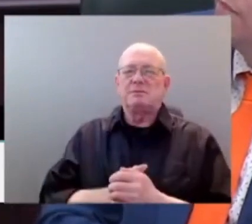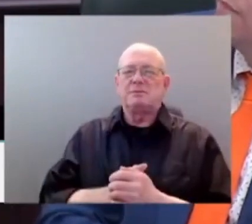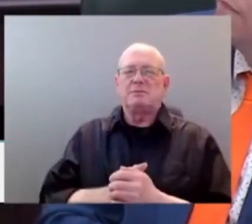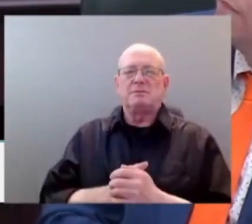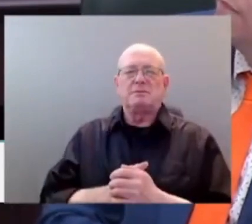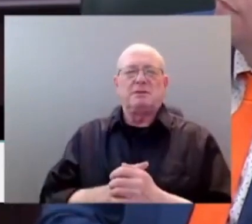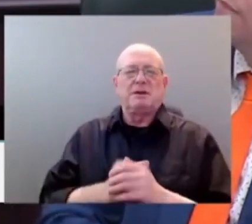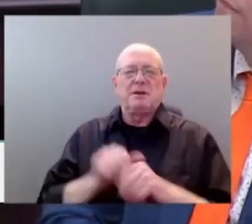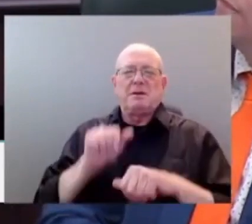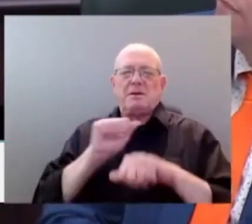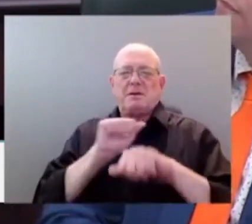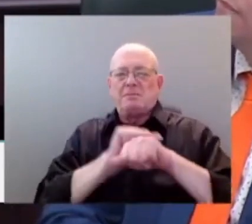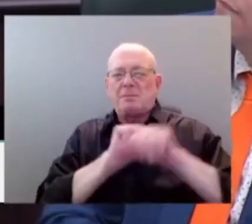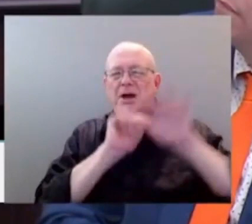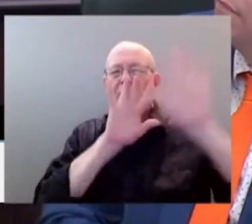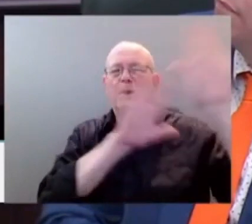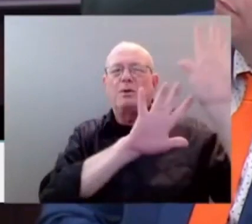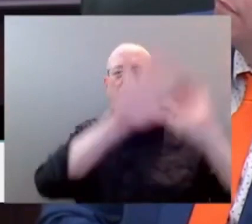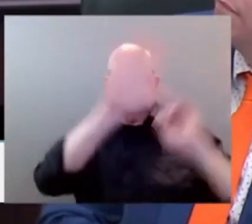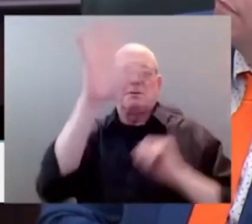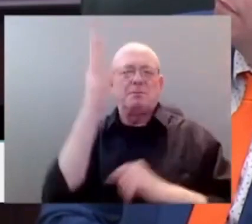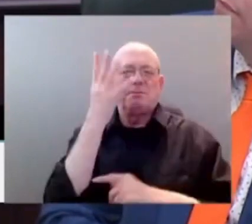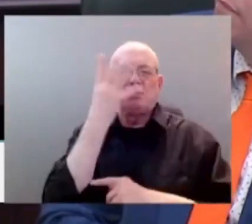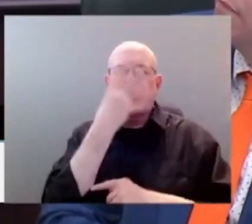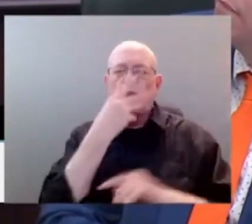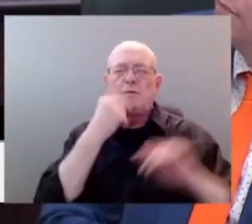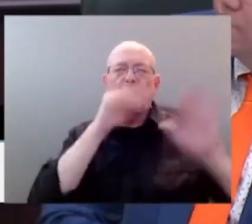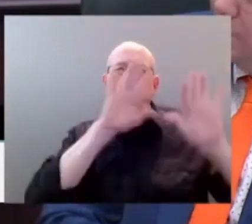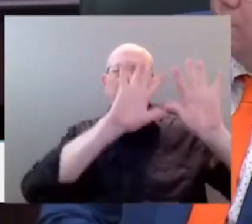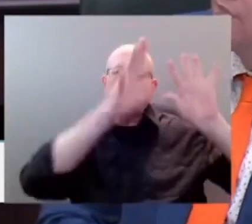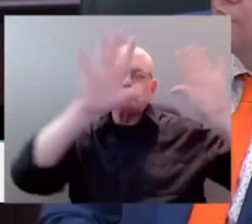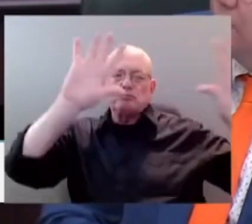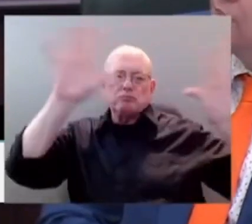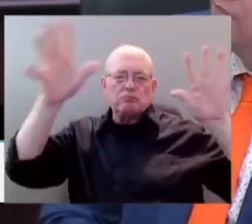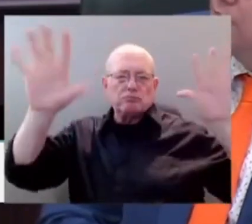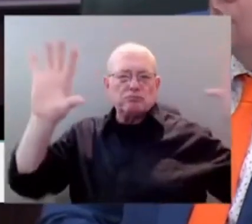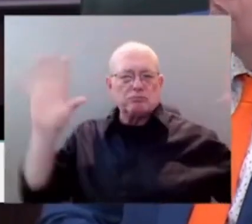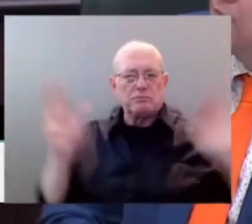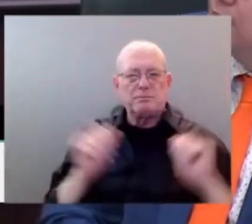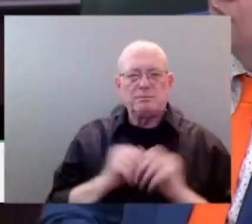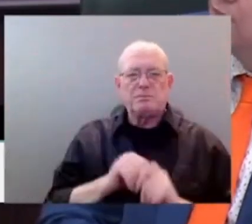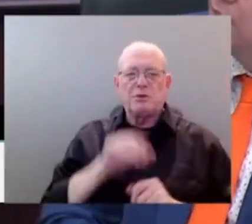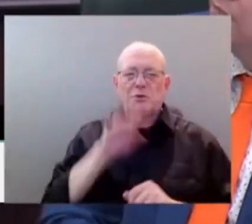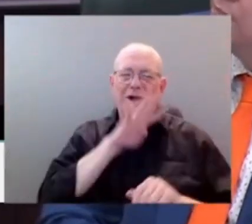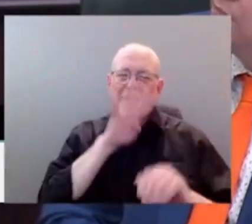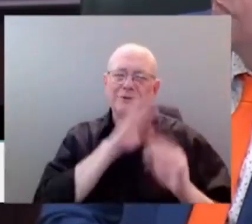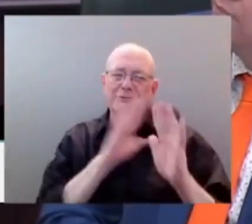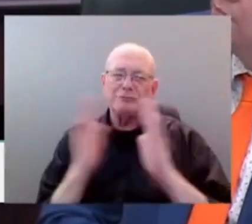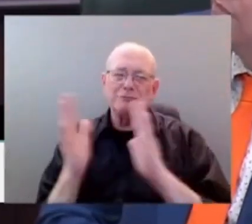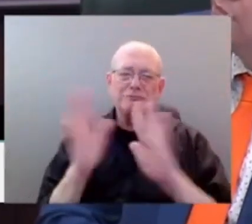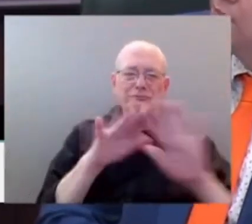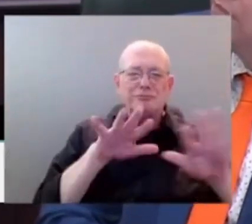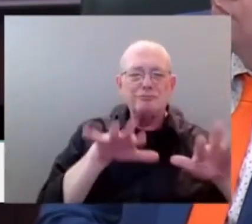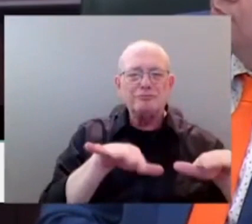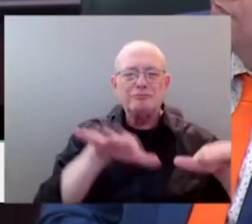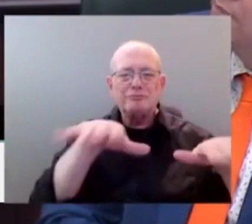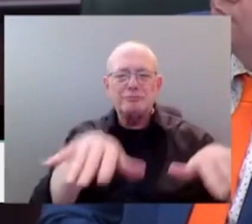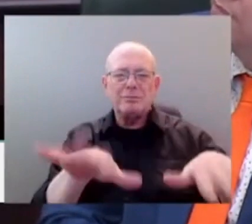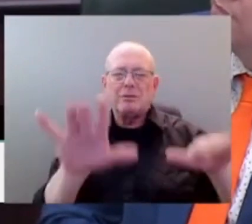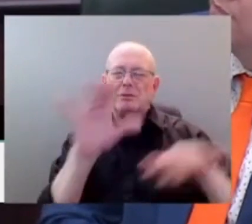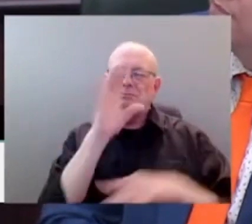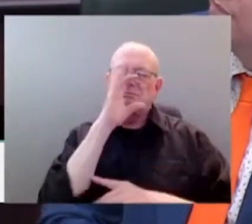Every Albertan knows that a patch of native grassland waving in the breeze is hypnotizing. River valleys through prairie coolies stir